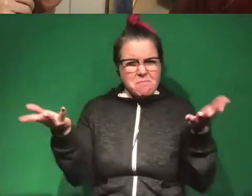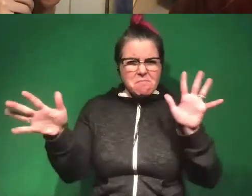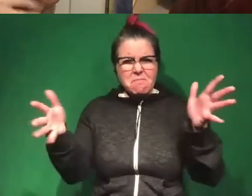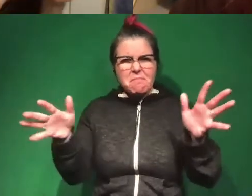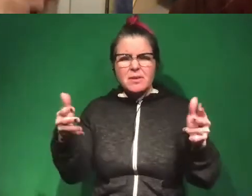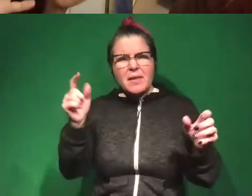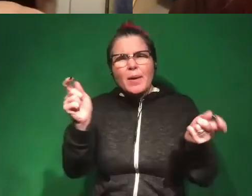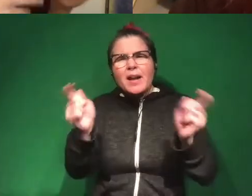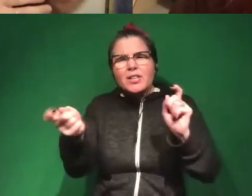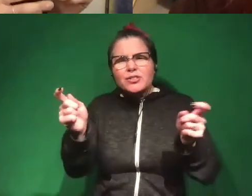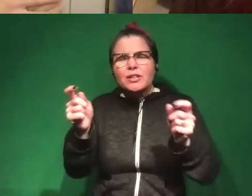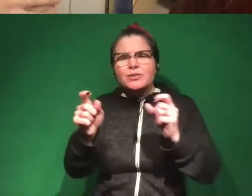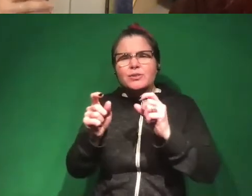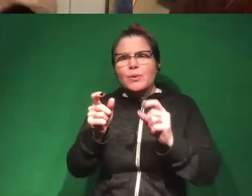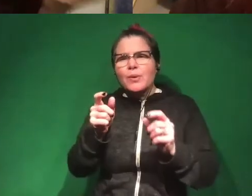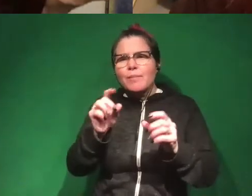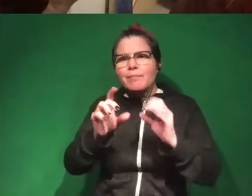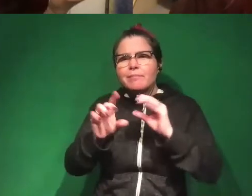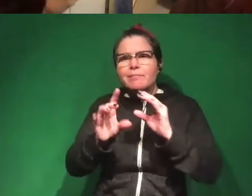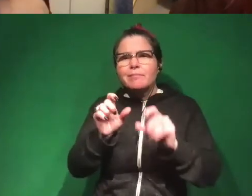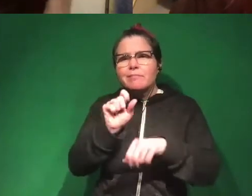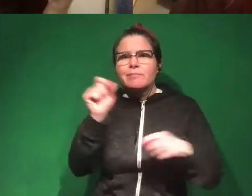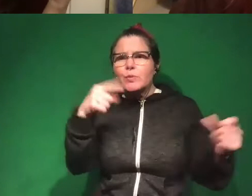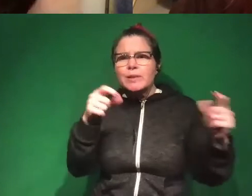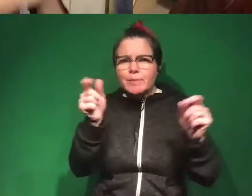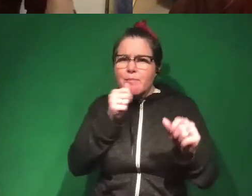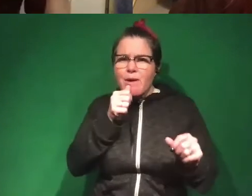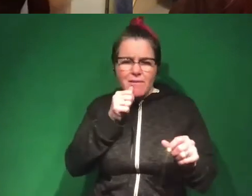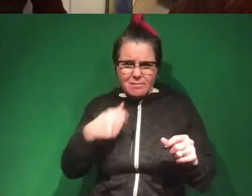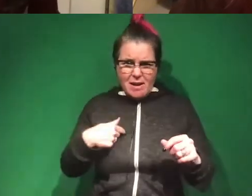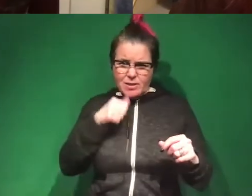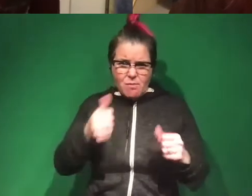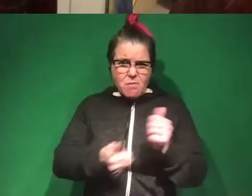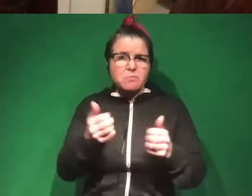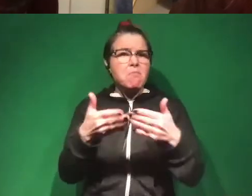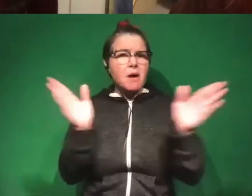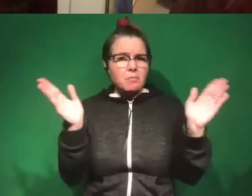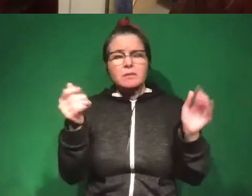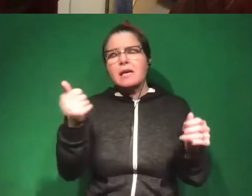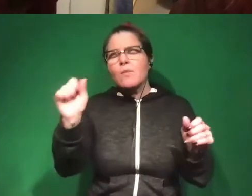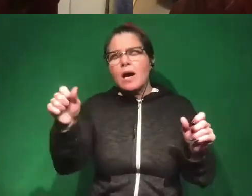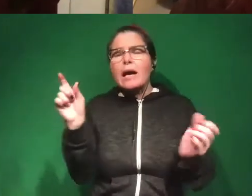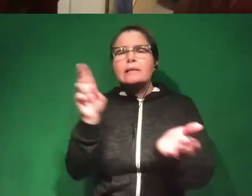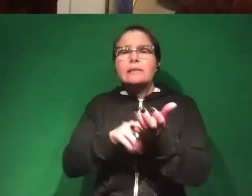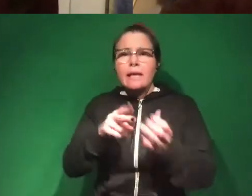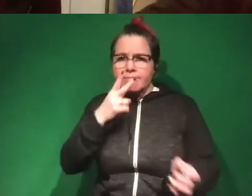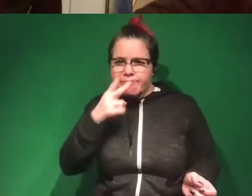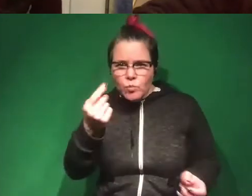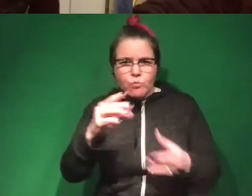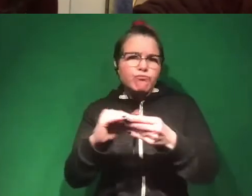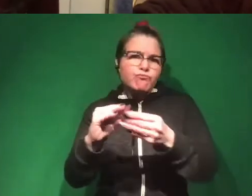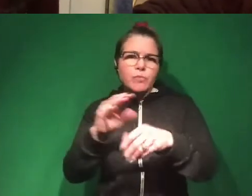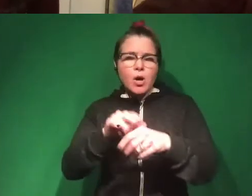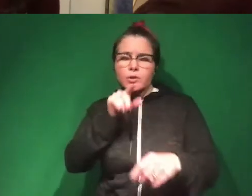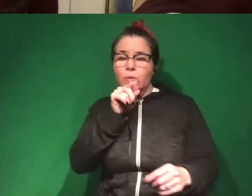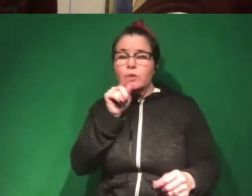posts to be private, but I don't, and I think many people are just public. So anyone can sign into Twitter and see what you've said on Twitter, right? And